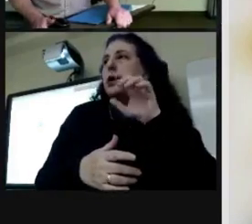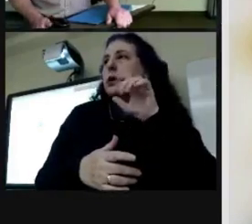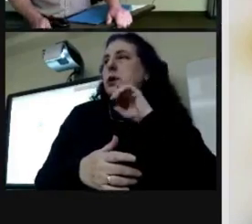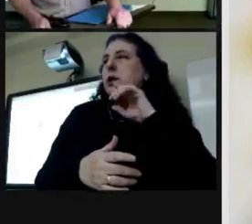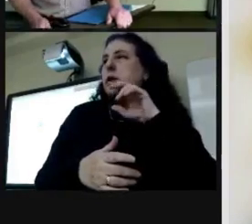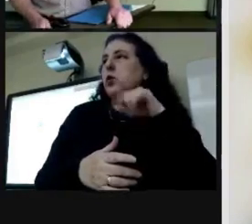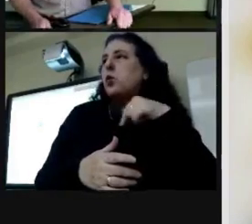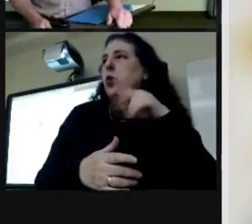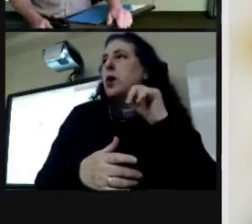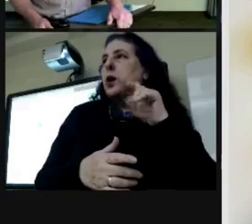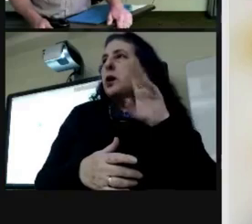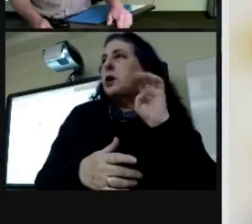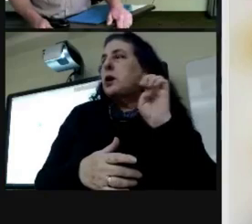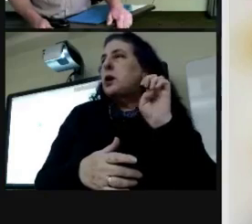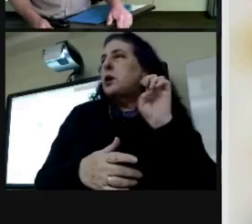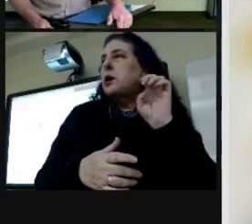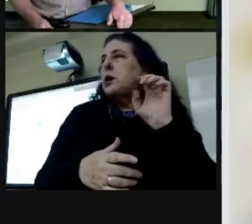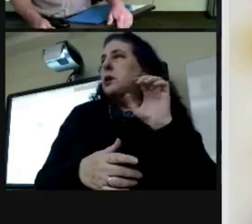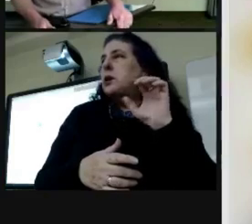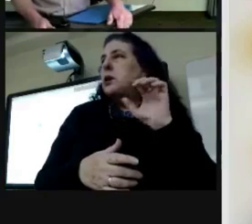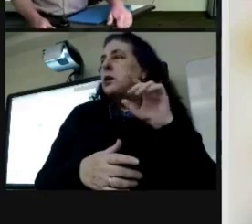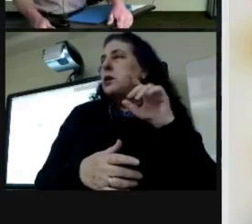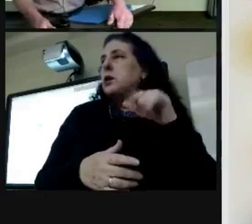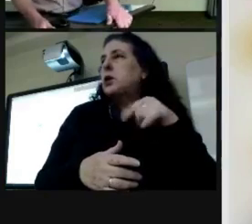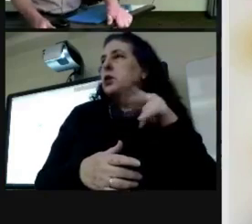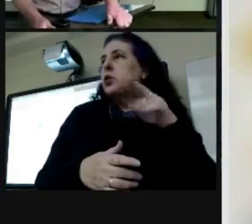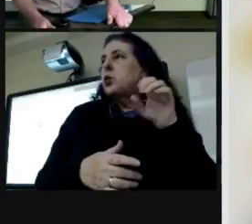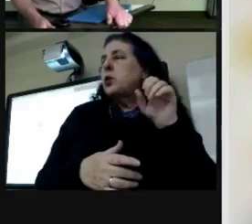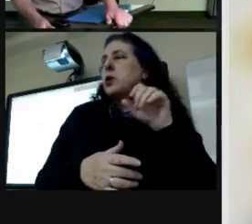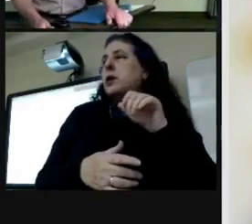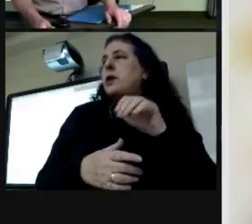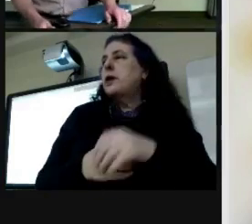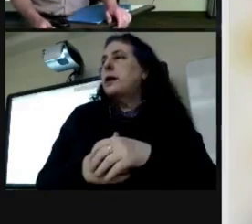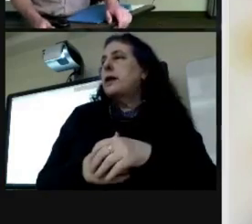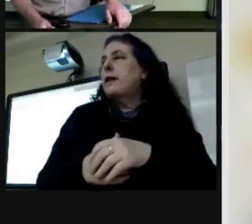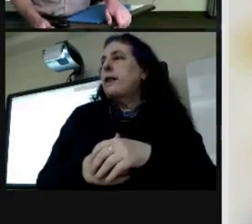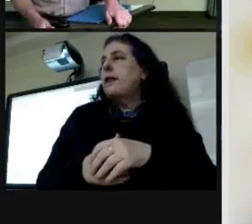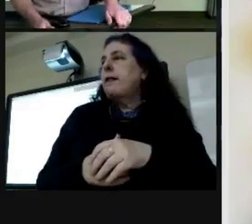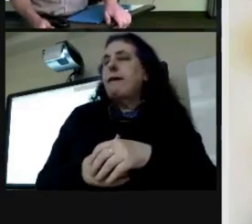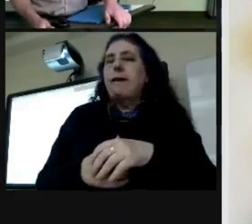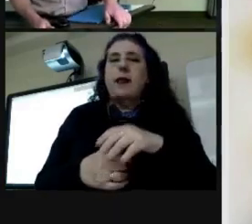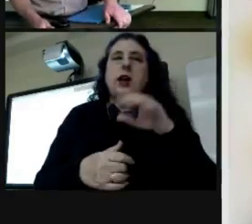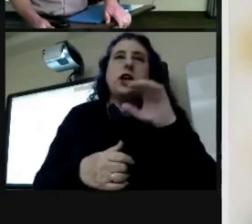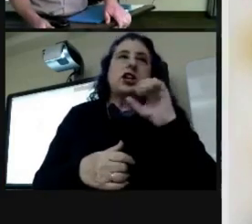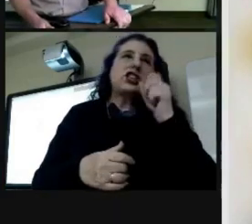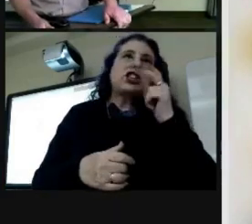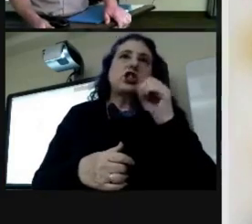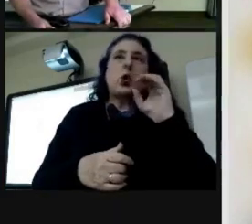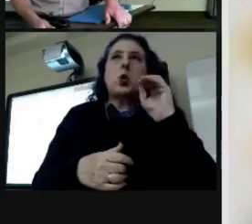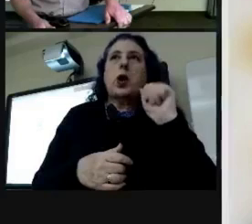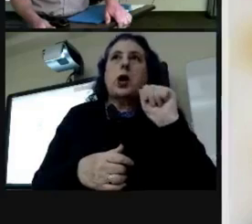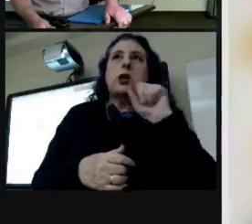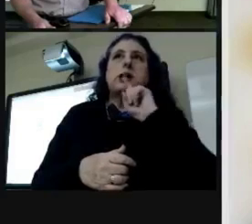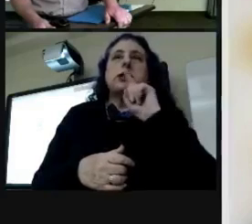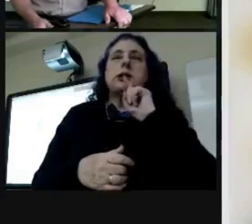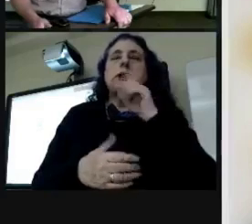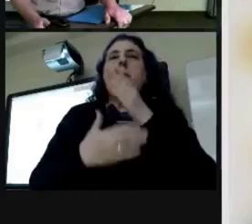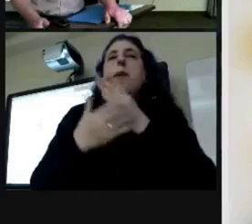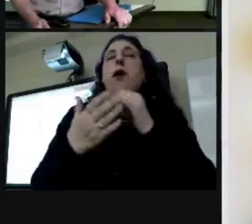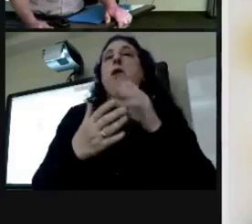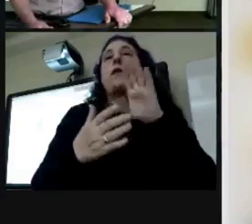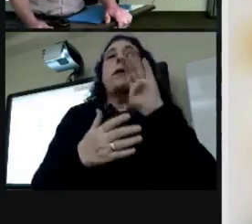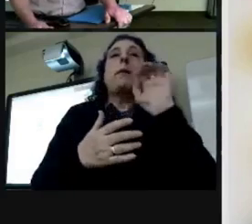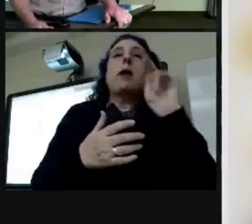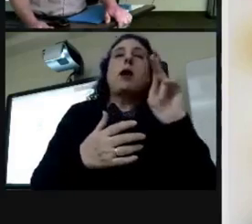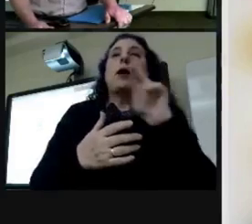between quinine and kinshona or not there's not well so chinchona is the bark of the tree that it comes from and quinine